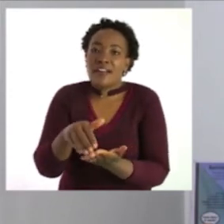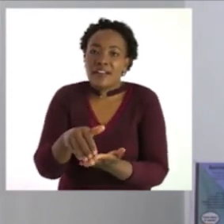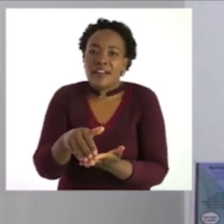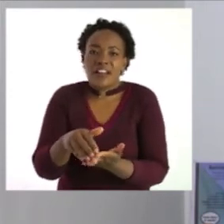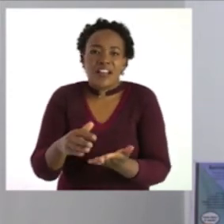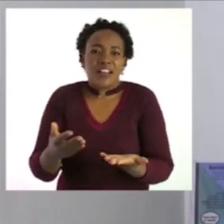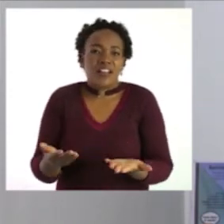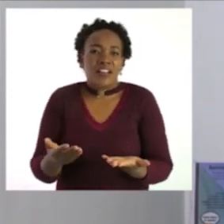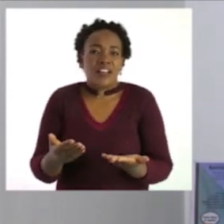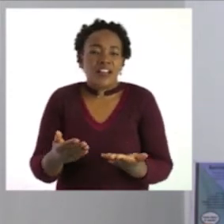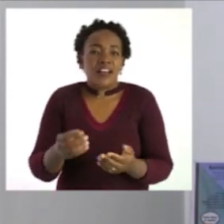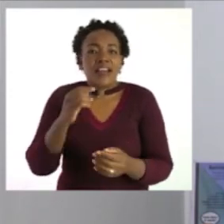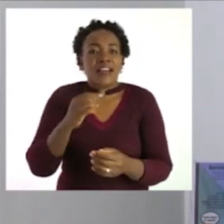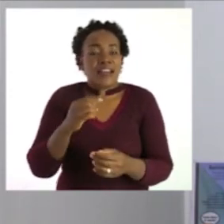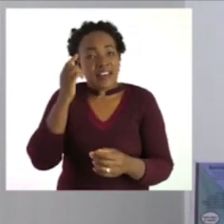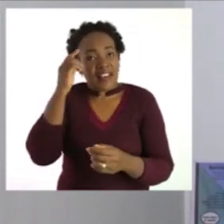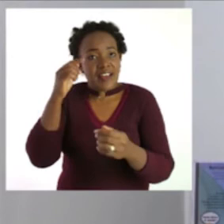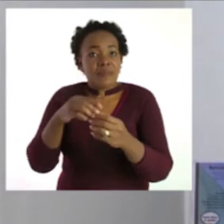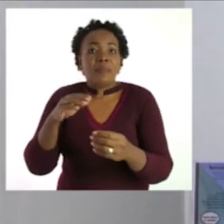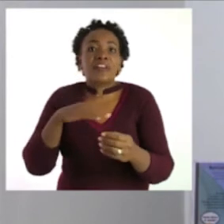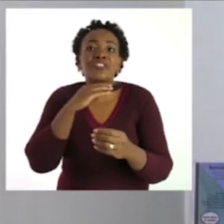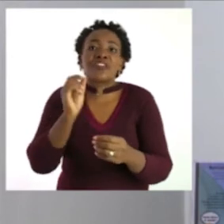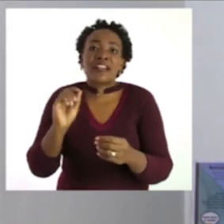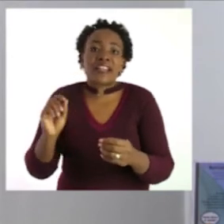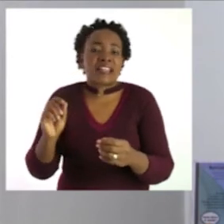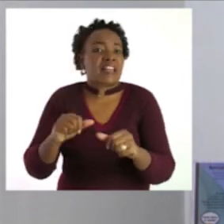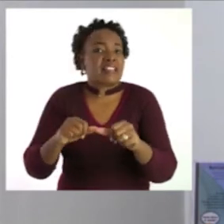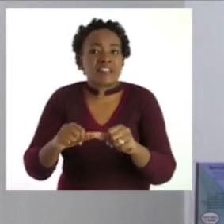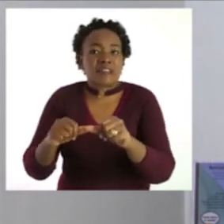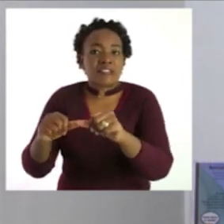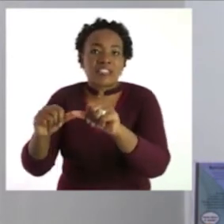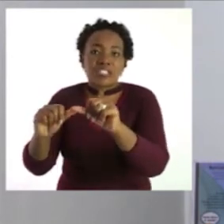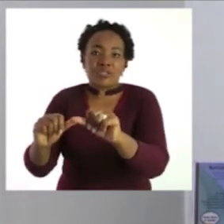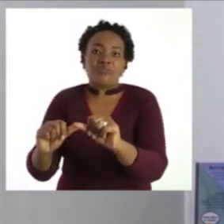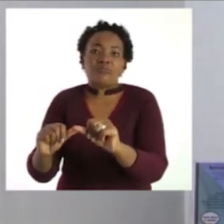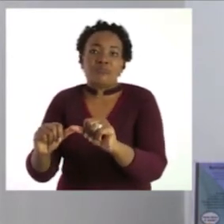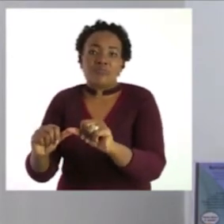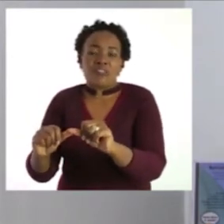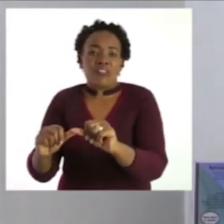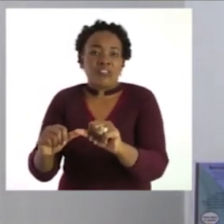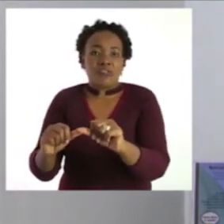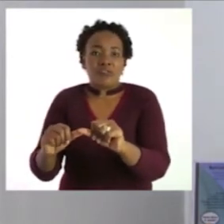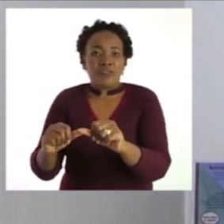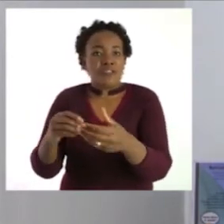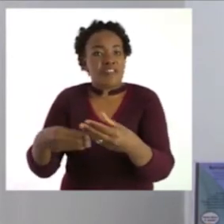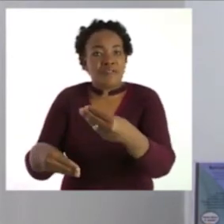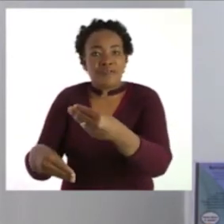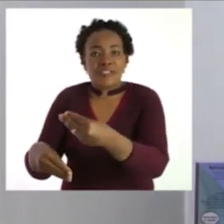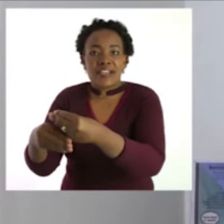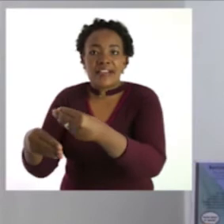and a composition is a continuous story you write a sentence you end